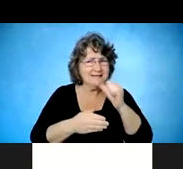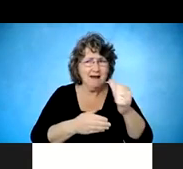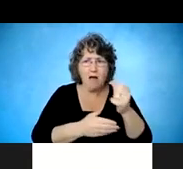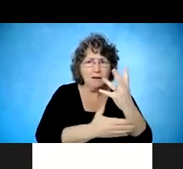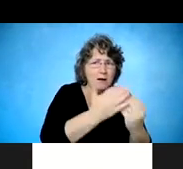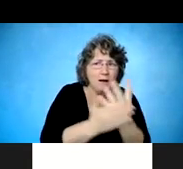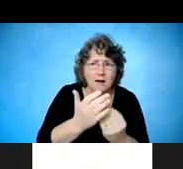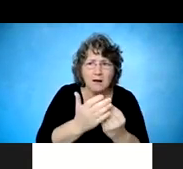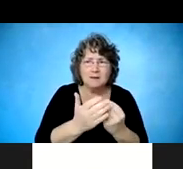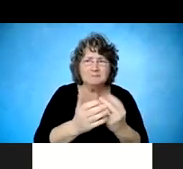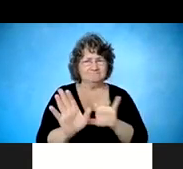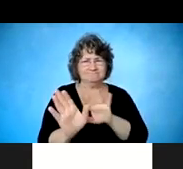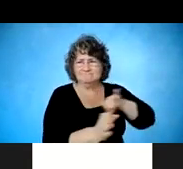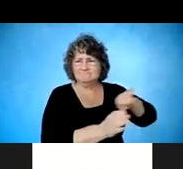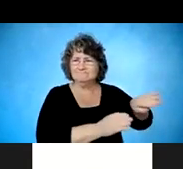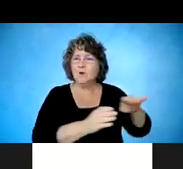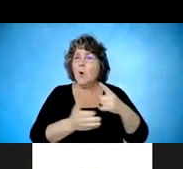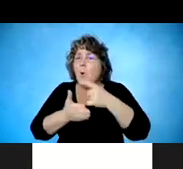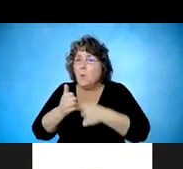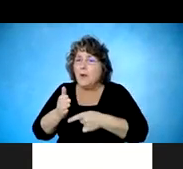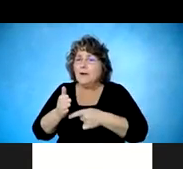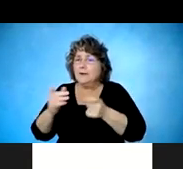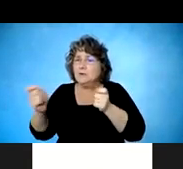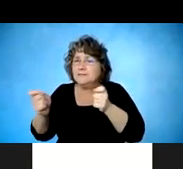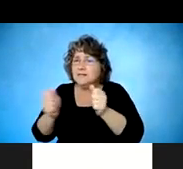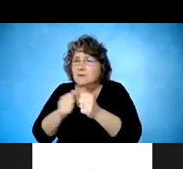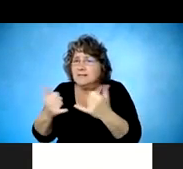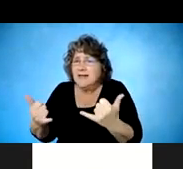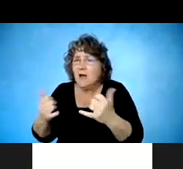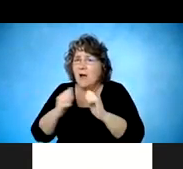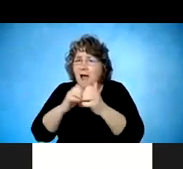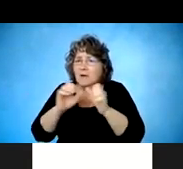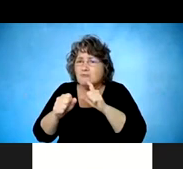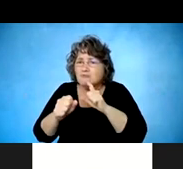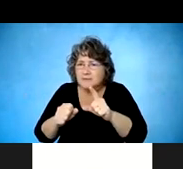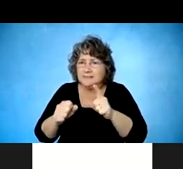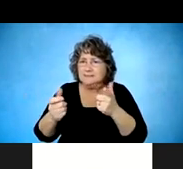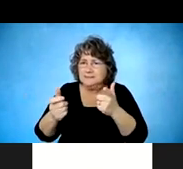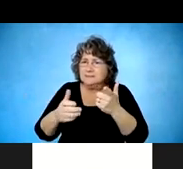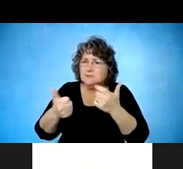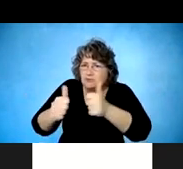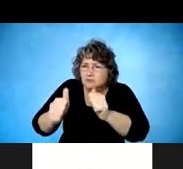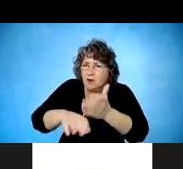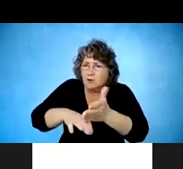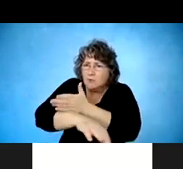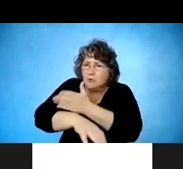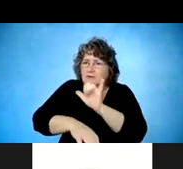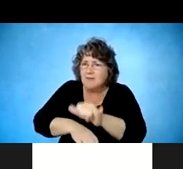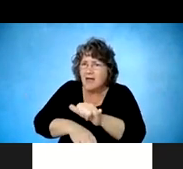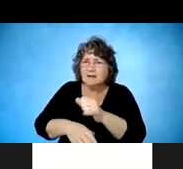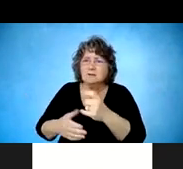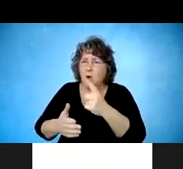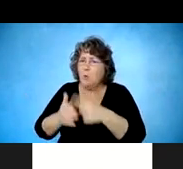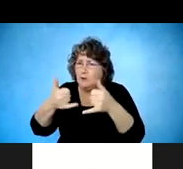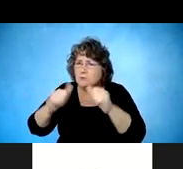what is it that you're dealing with, how we can try to address that, and what you have. And